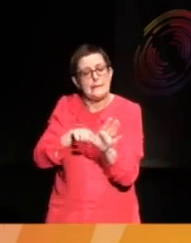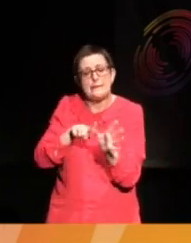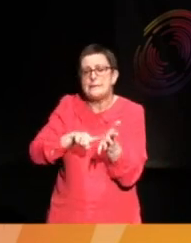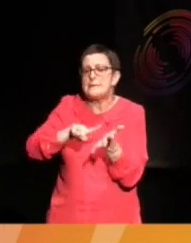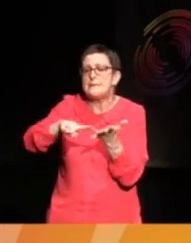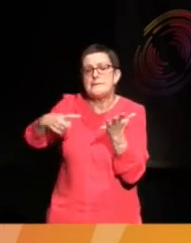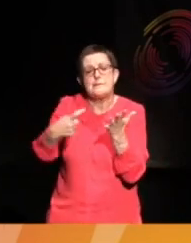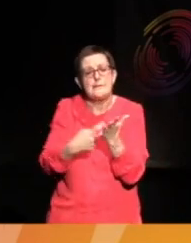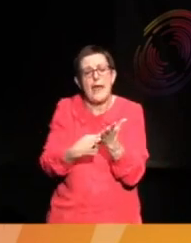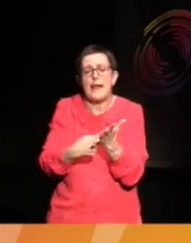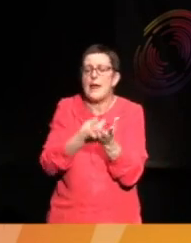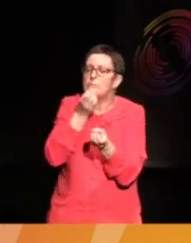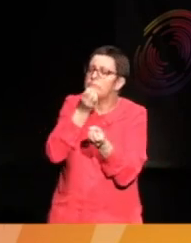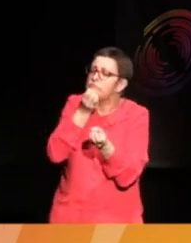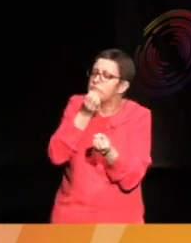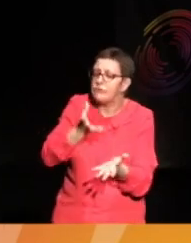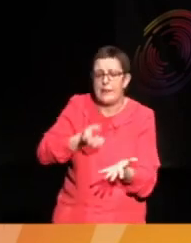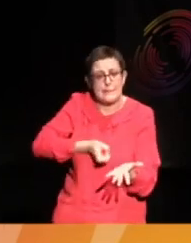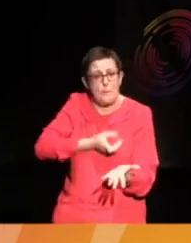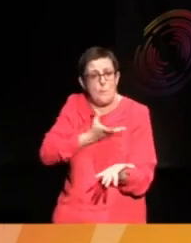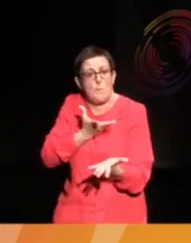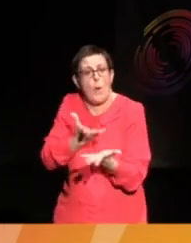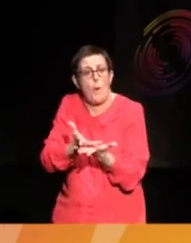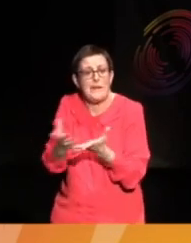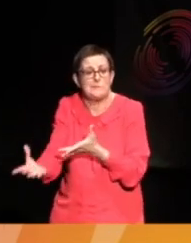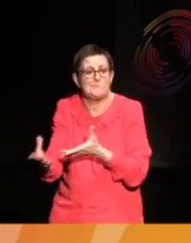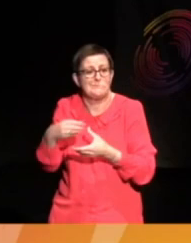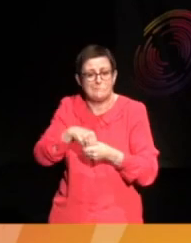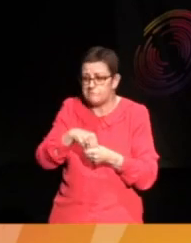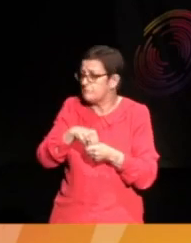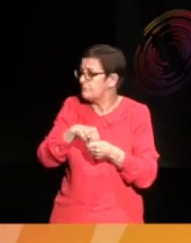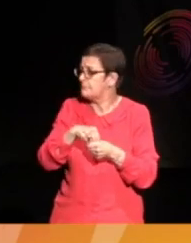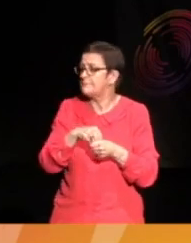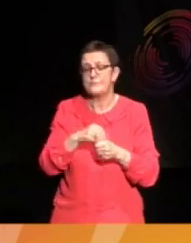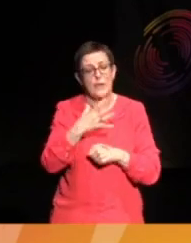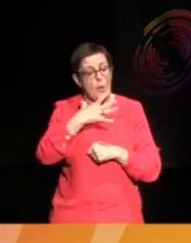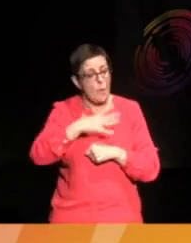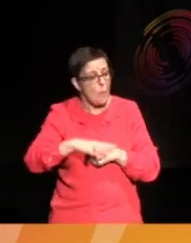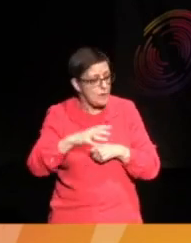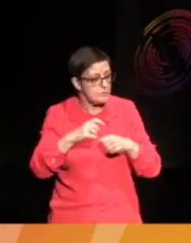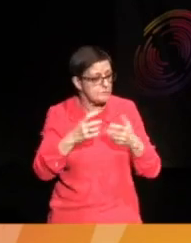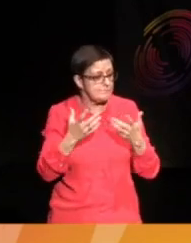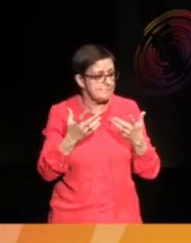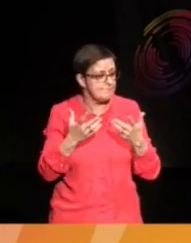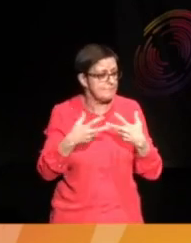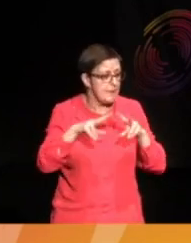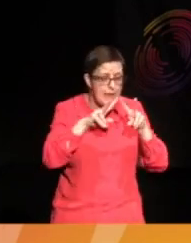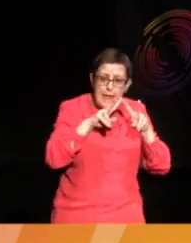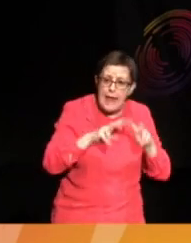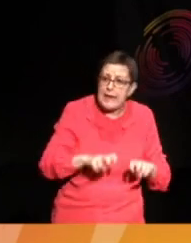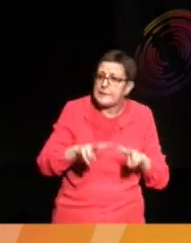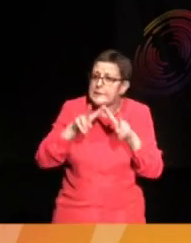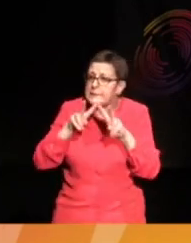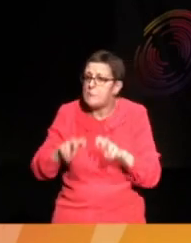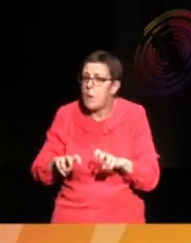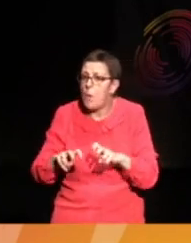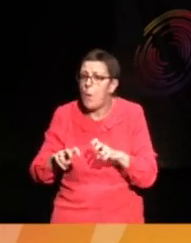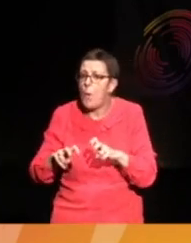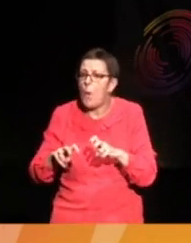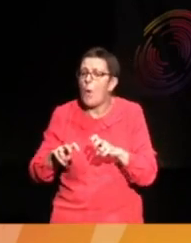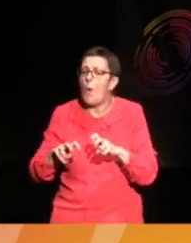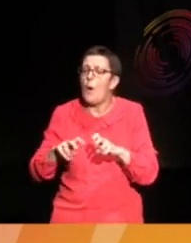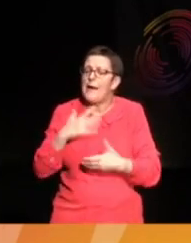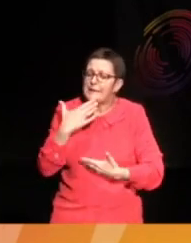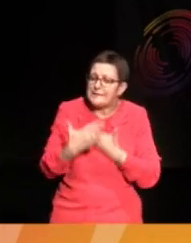is going to be joining us as well. And together, what we really want to do is we want to explore new inclusive narratives and perspectives